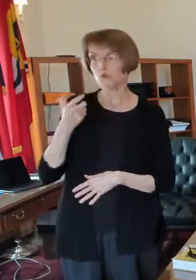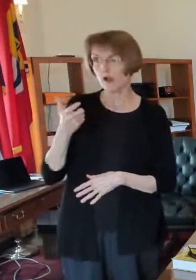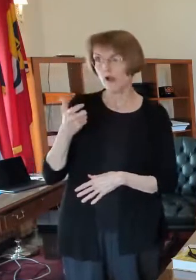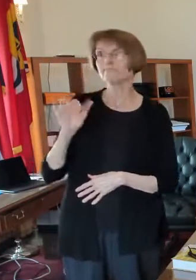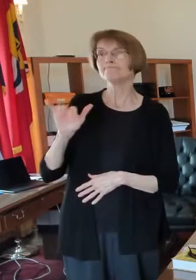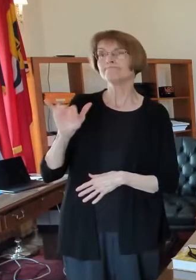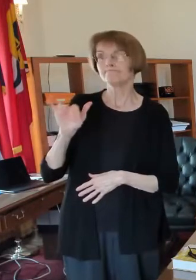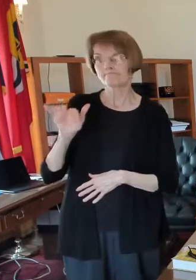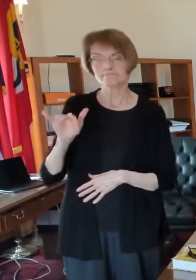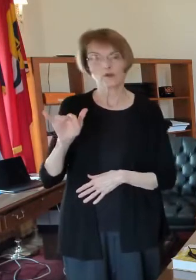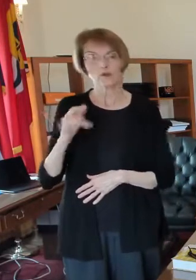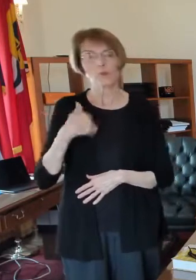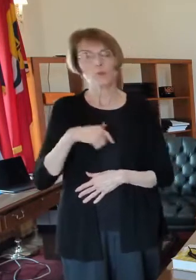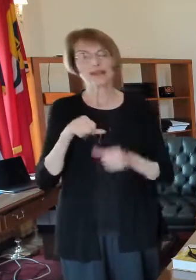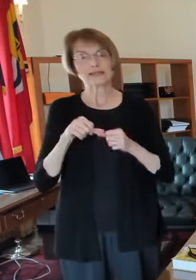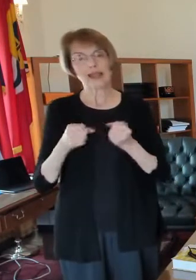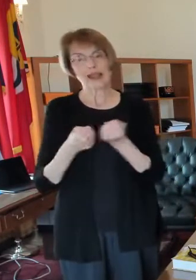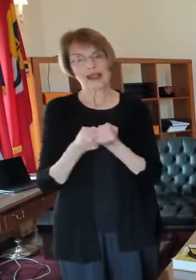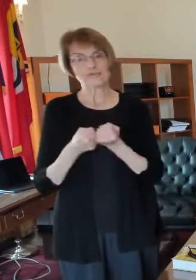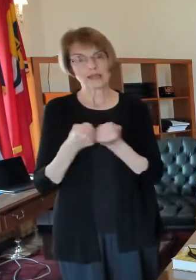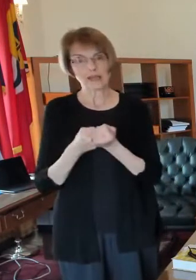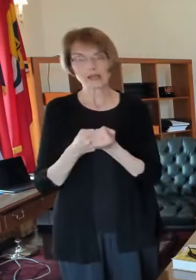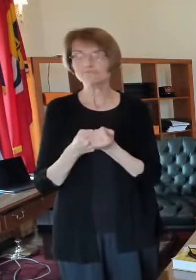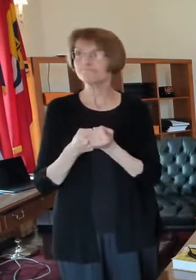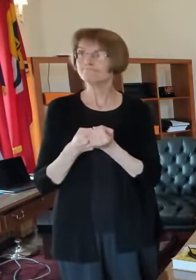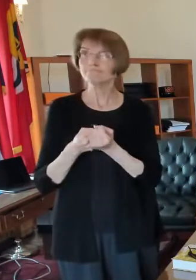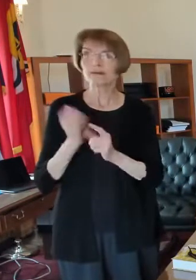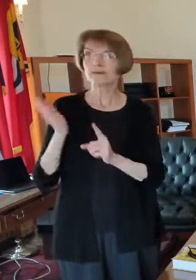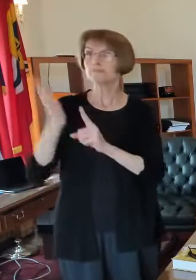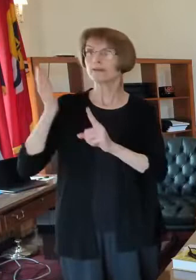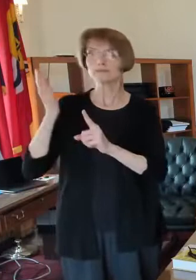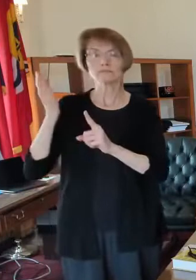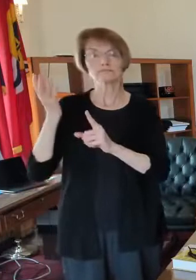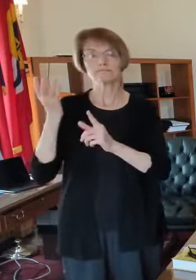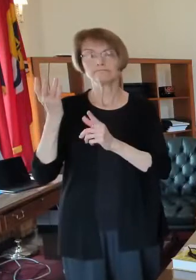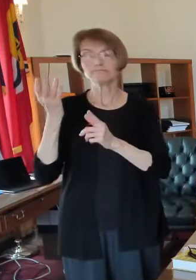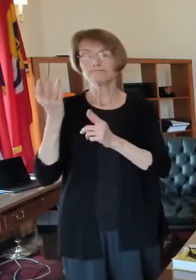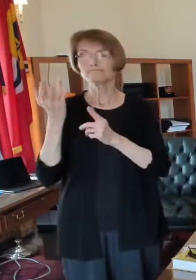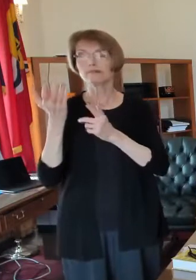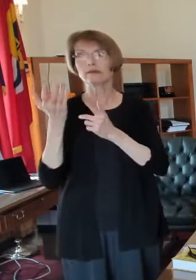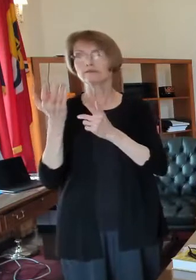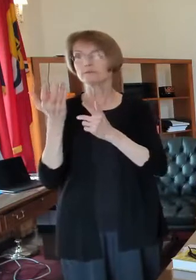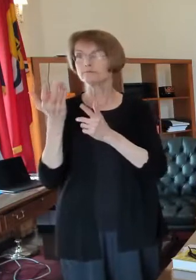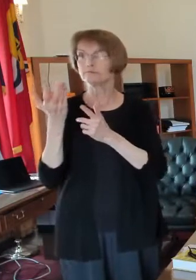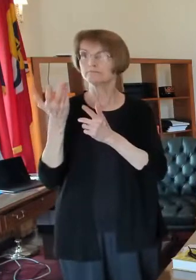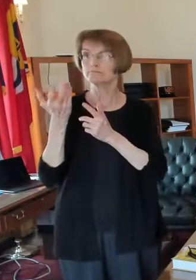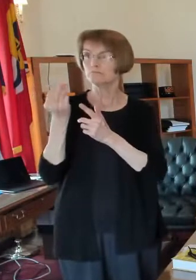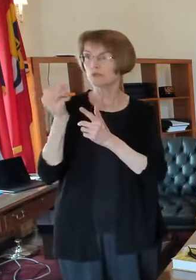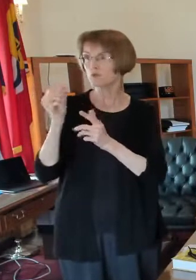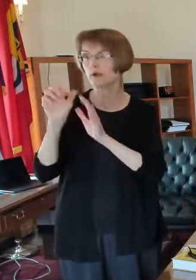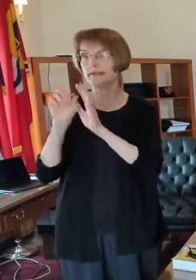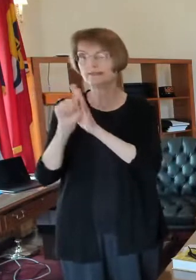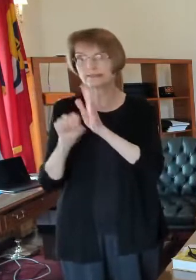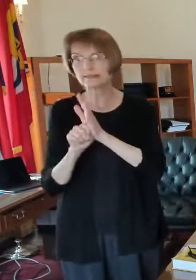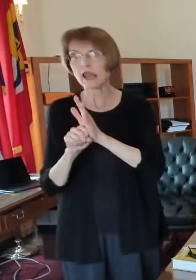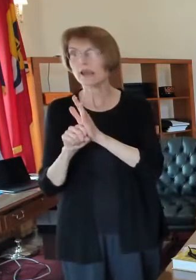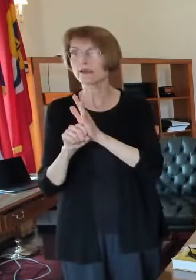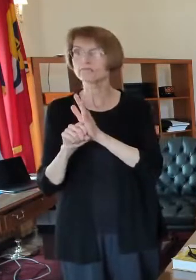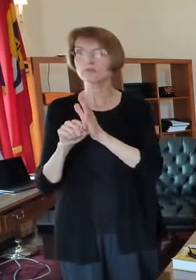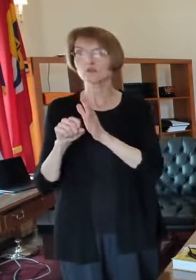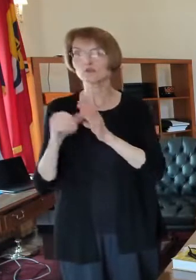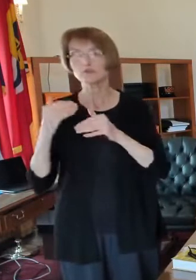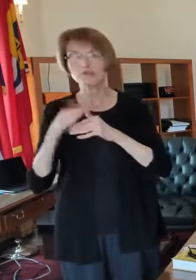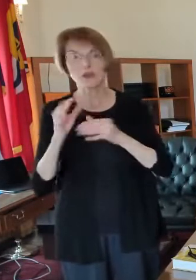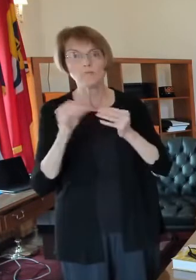do is advocate for more vaccine to come to the urban areas that uh has begun to be happening now